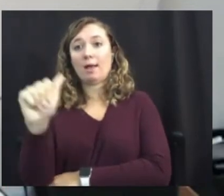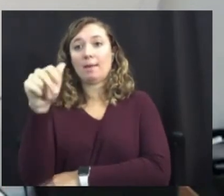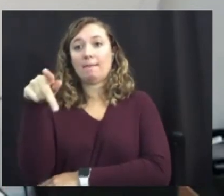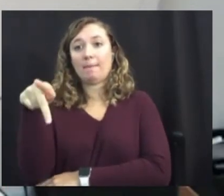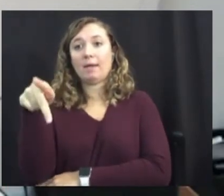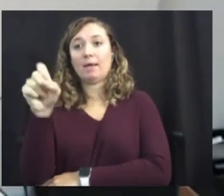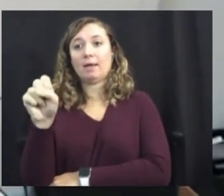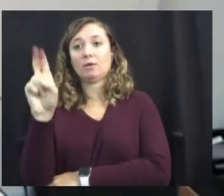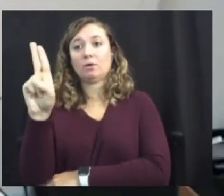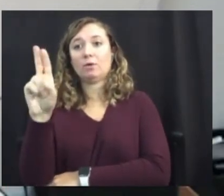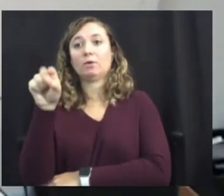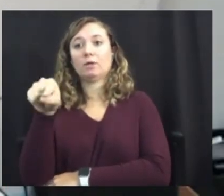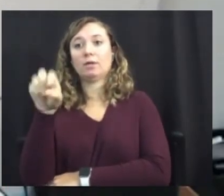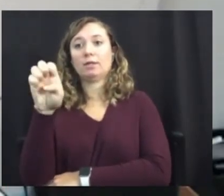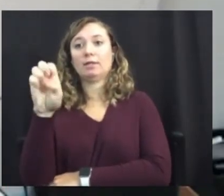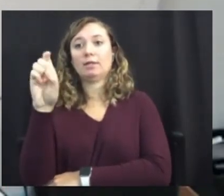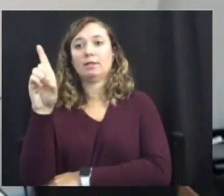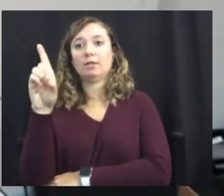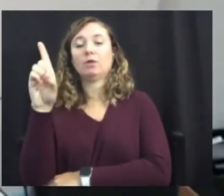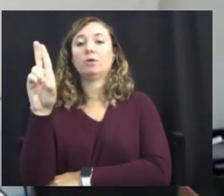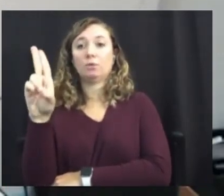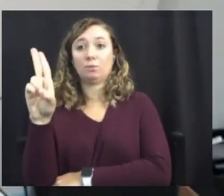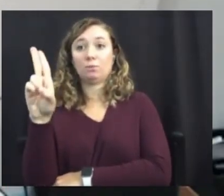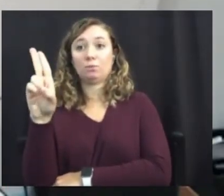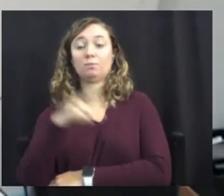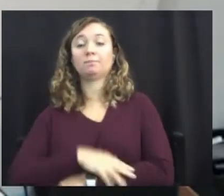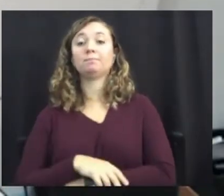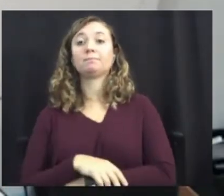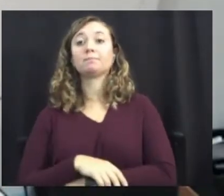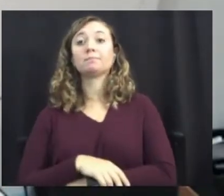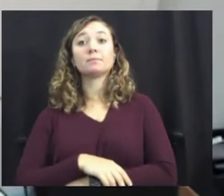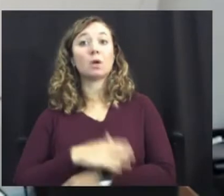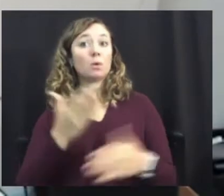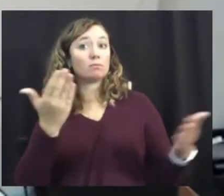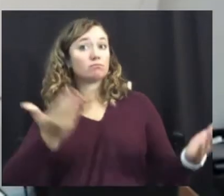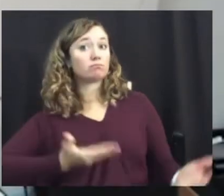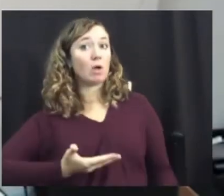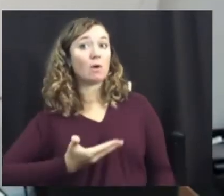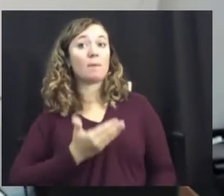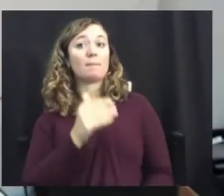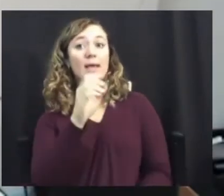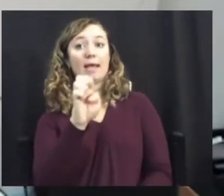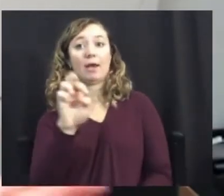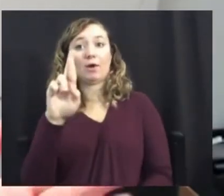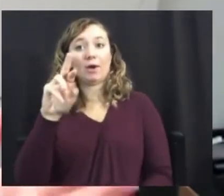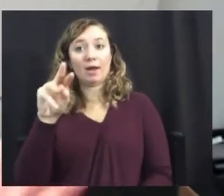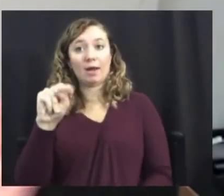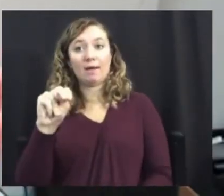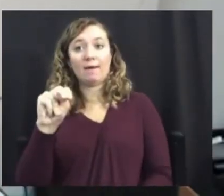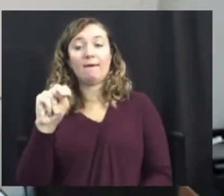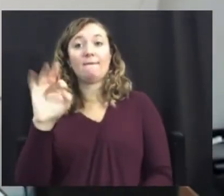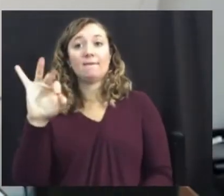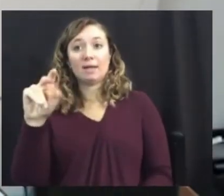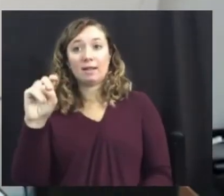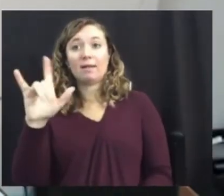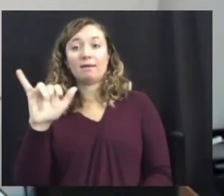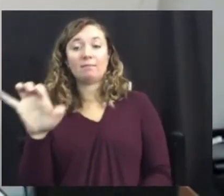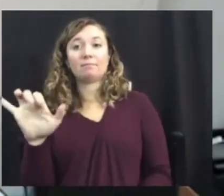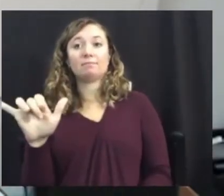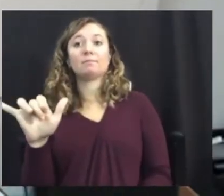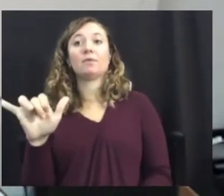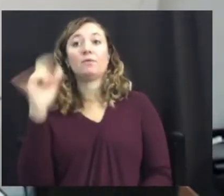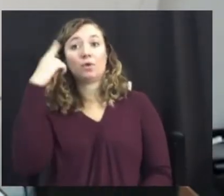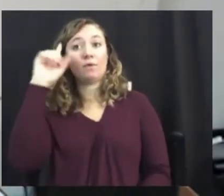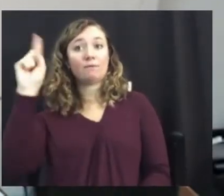to introduce Erin Finley, who is going to be starting off our presentation. And I'm just going to transition directly over to her